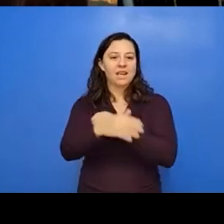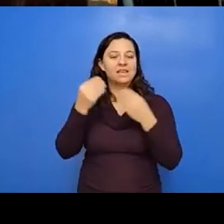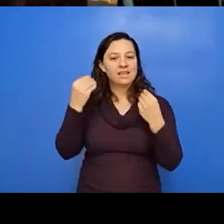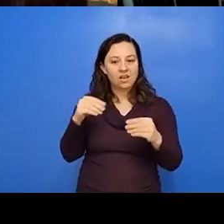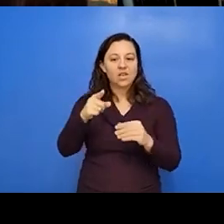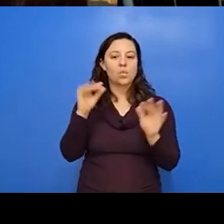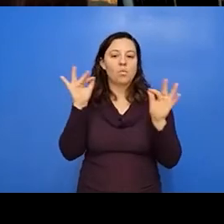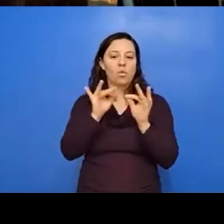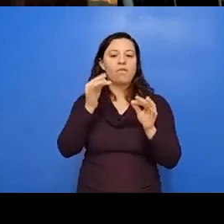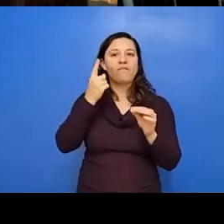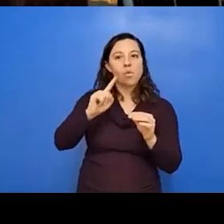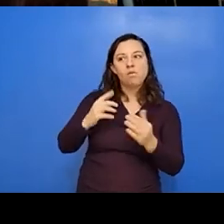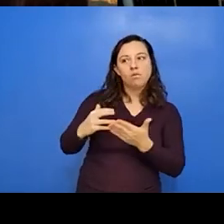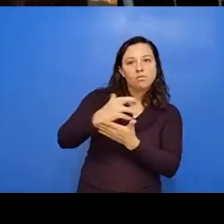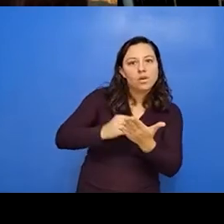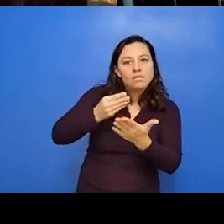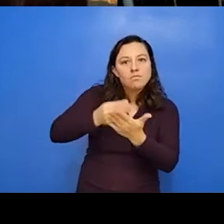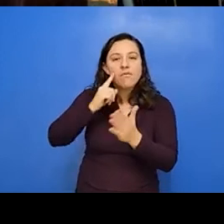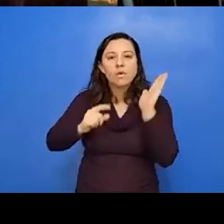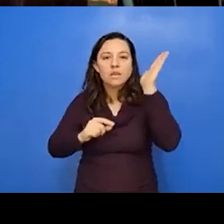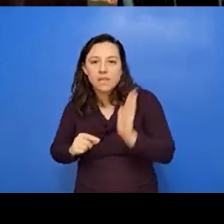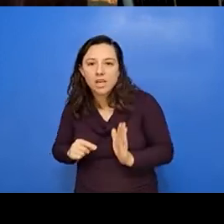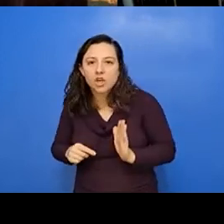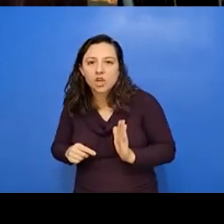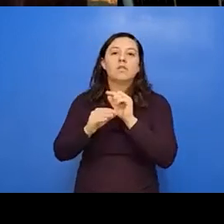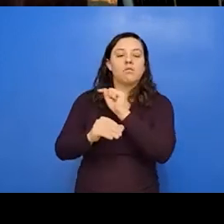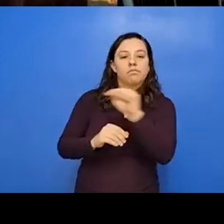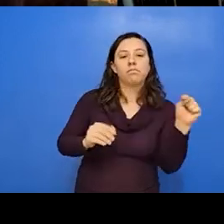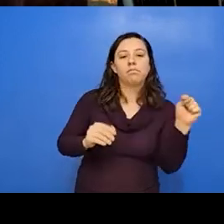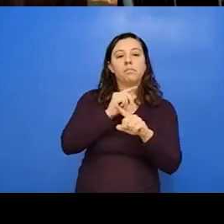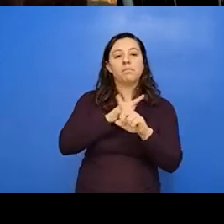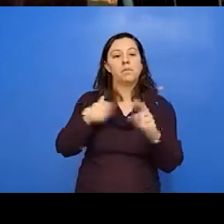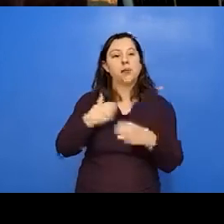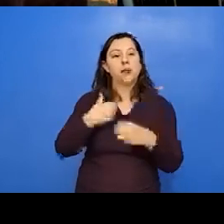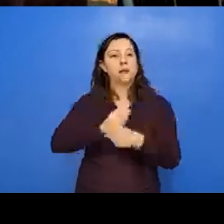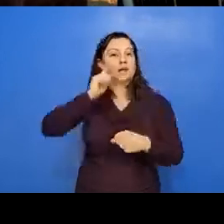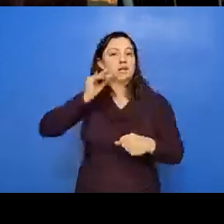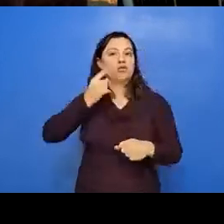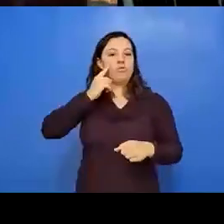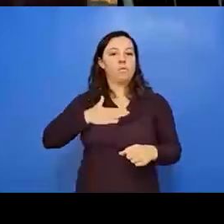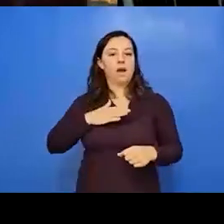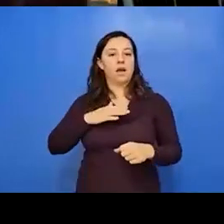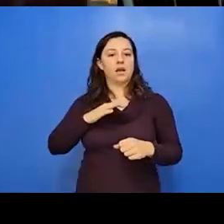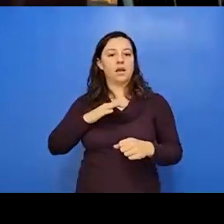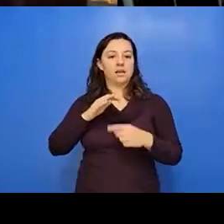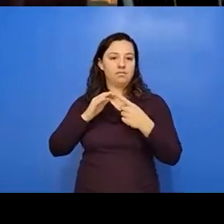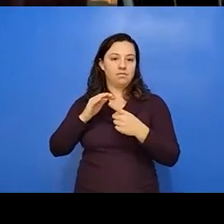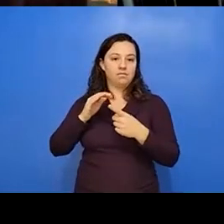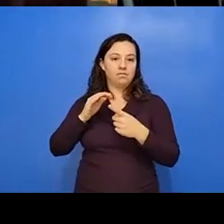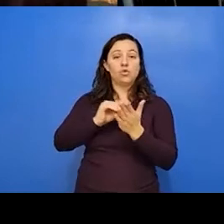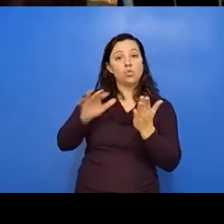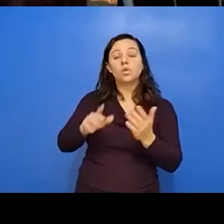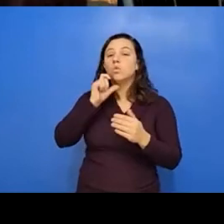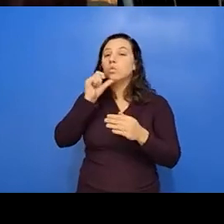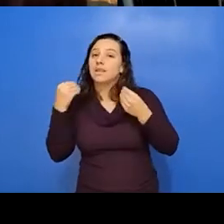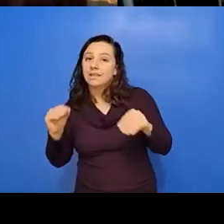speakers and to do things, but I made a conscientious choice for, for my students to not sell fry bread. Um, could we have it